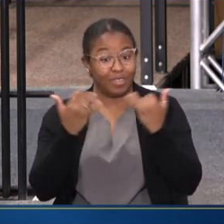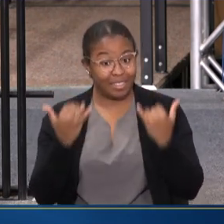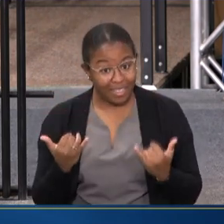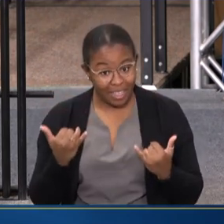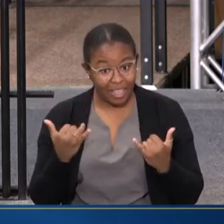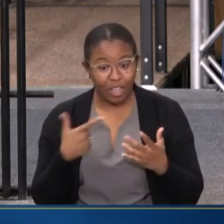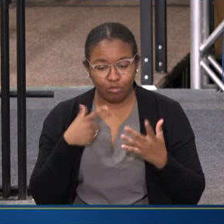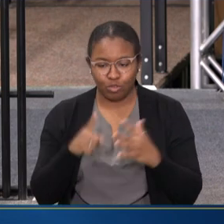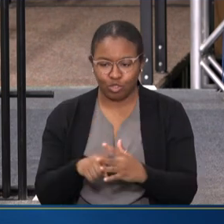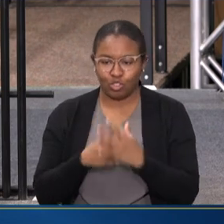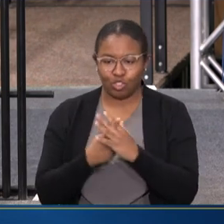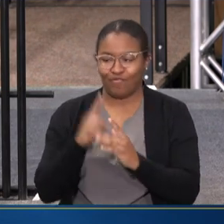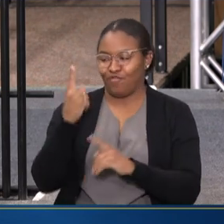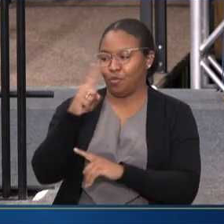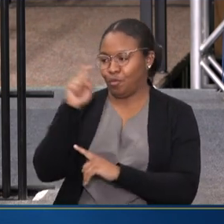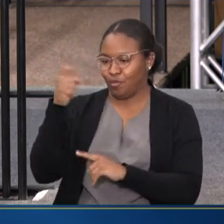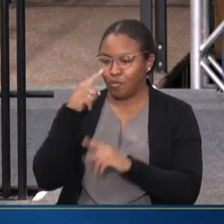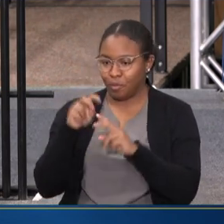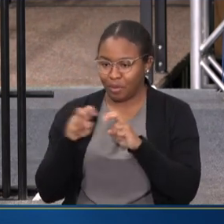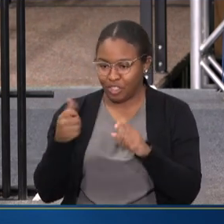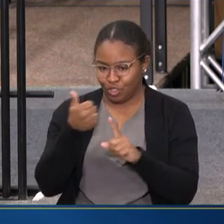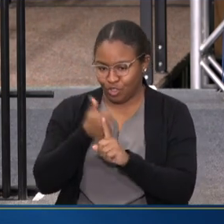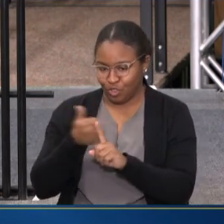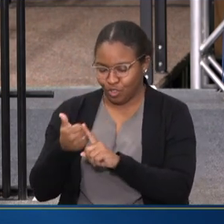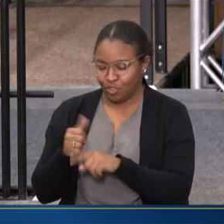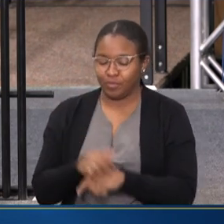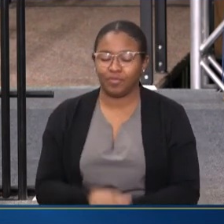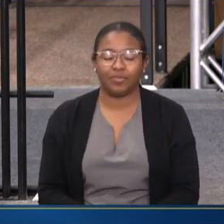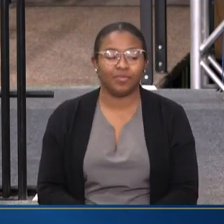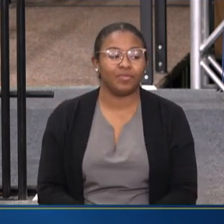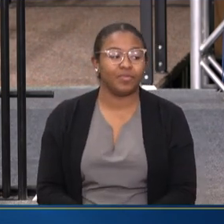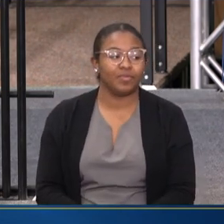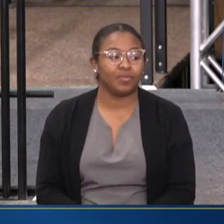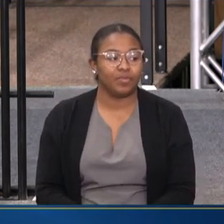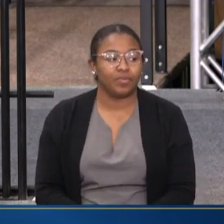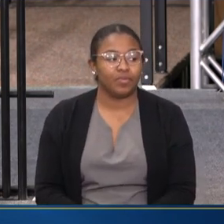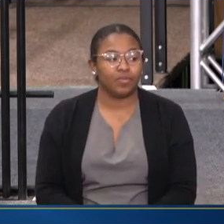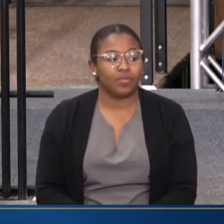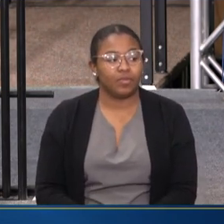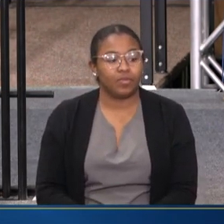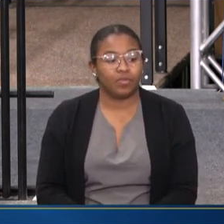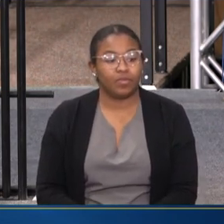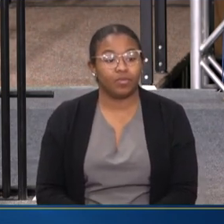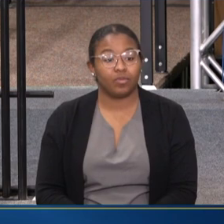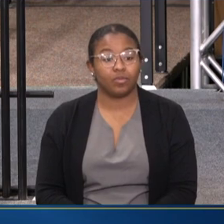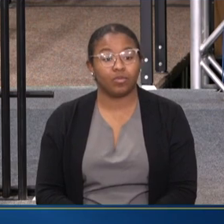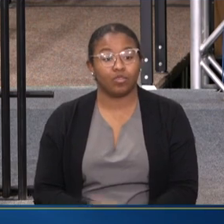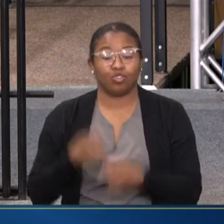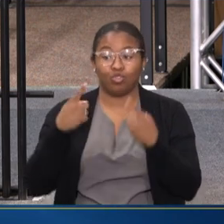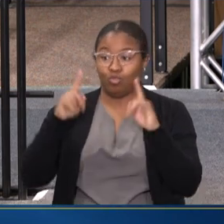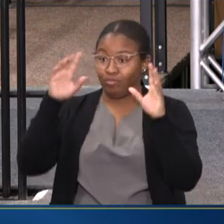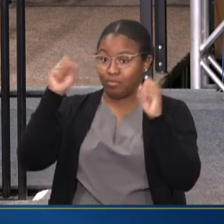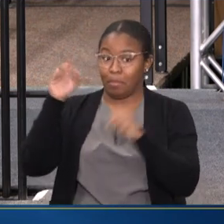TO START WITH A FIRST QUESTION TO EACH OF THE PANELISTS. DURING THE PRESIDENT'S FIRST STATE OF THE UNION